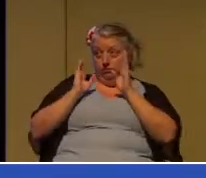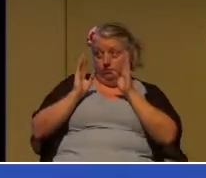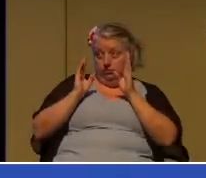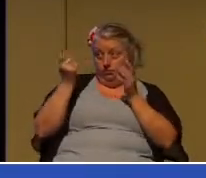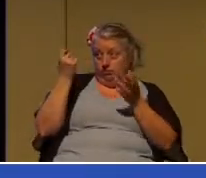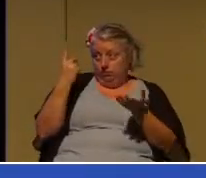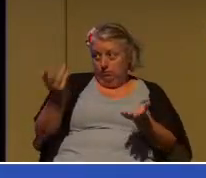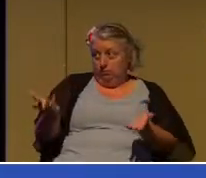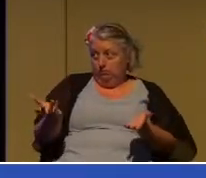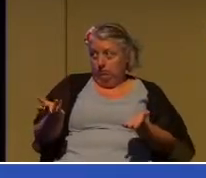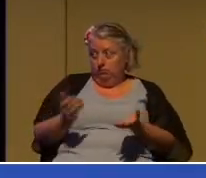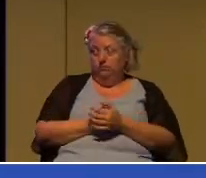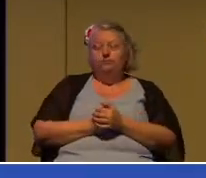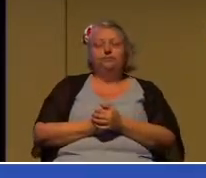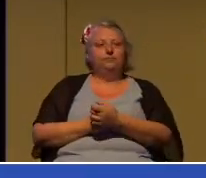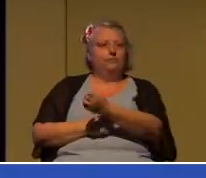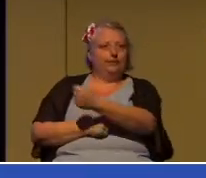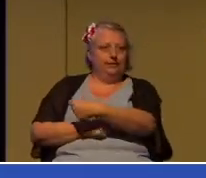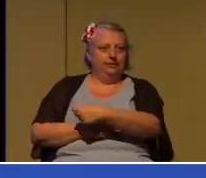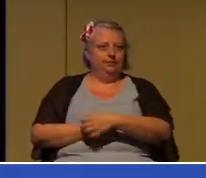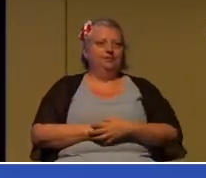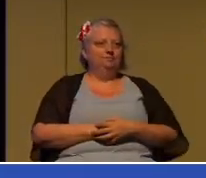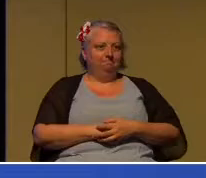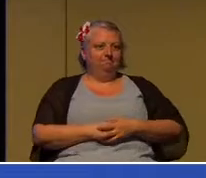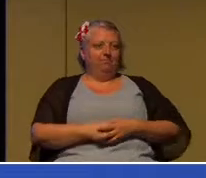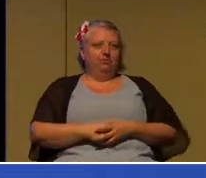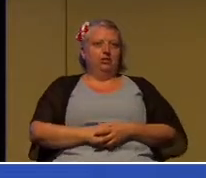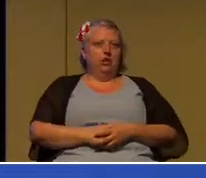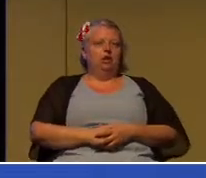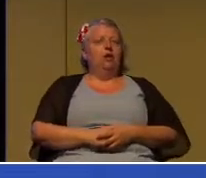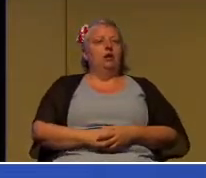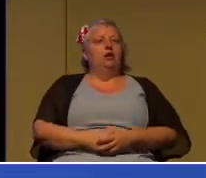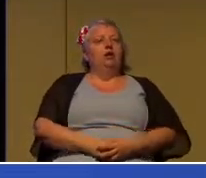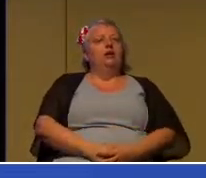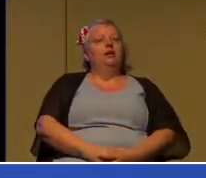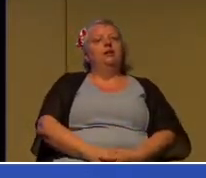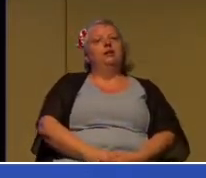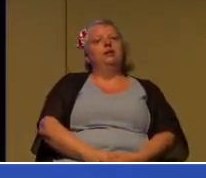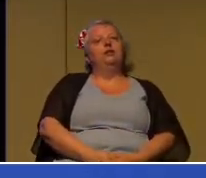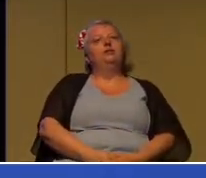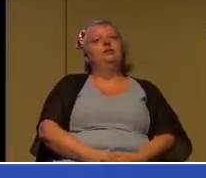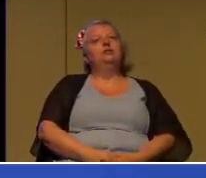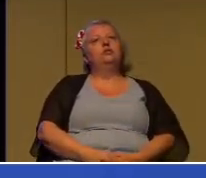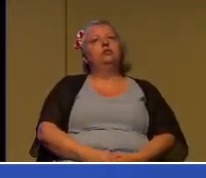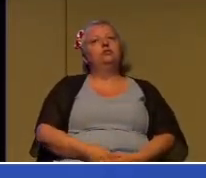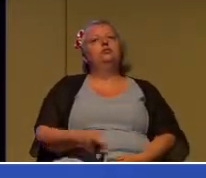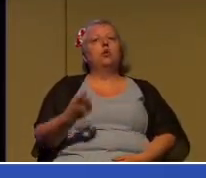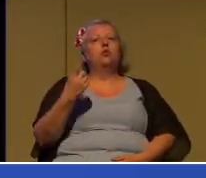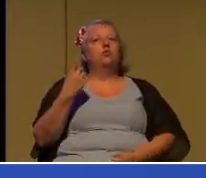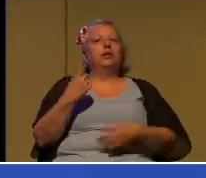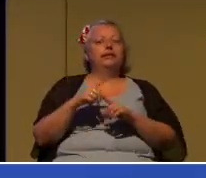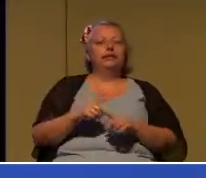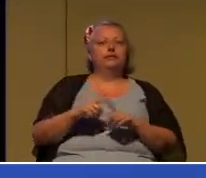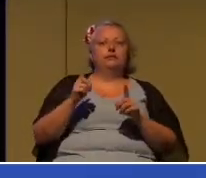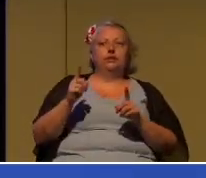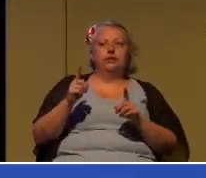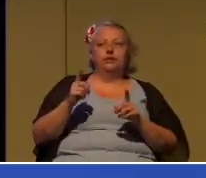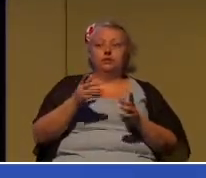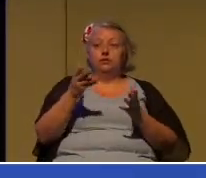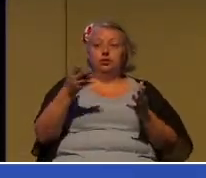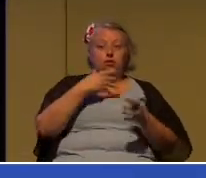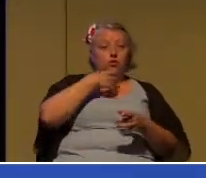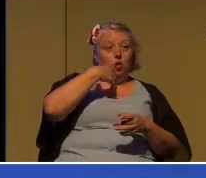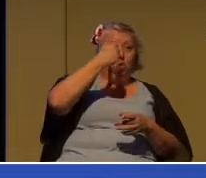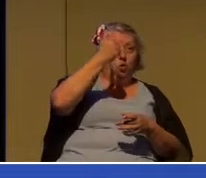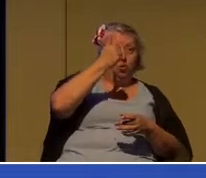You know, one of the differences between, I'm going to pat the older generation on the back here and you younger ones, you can